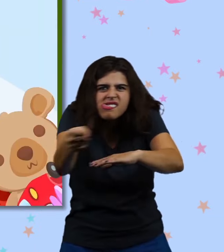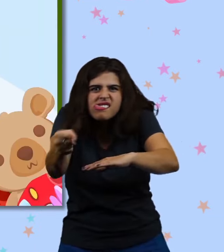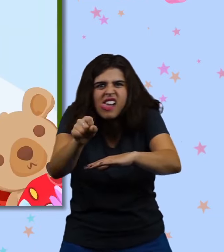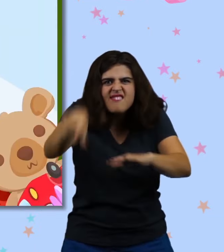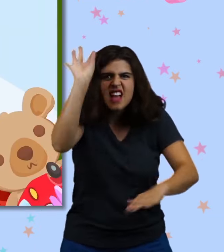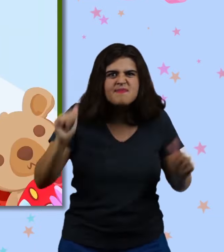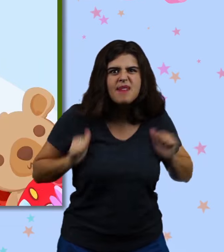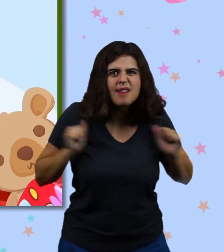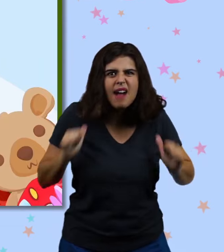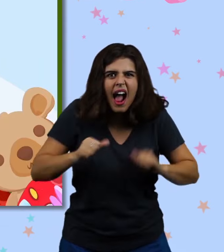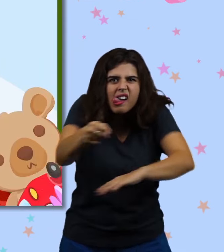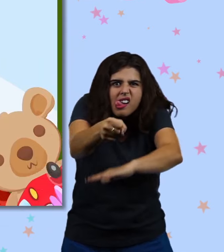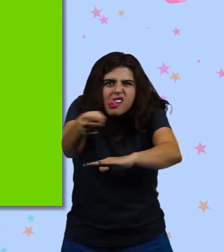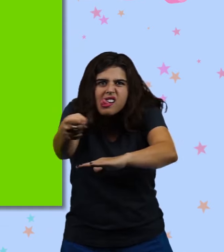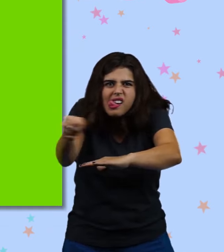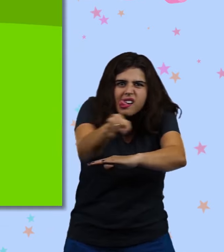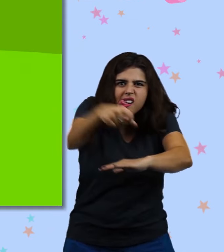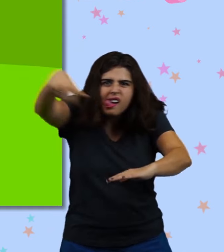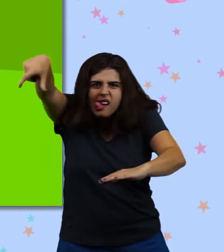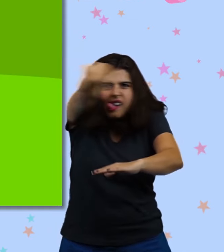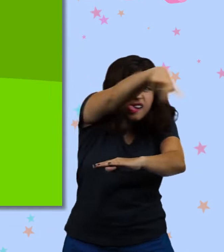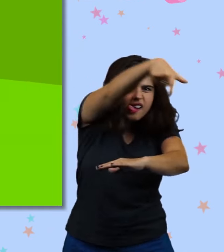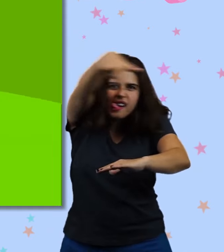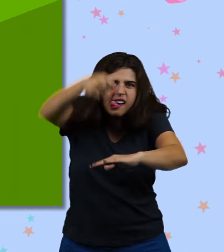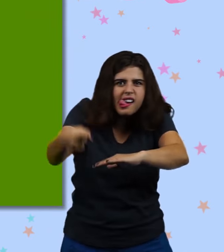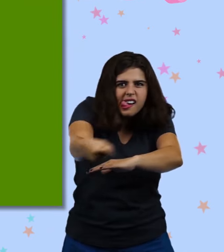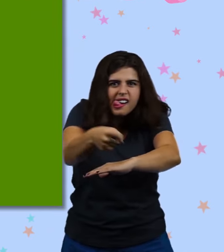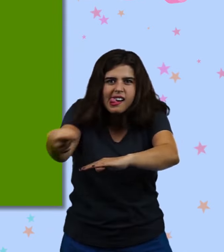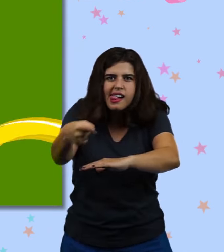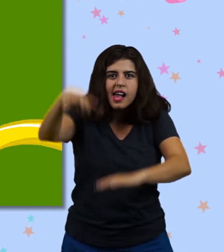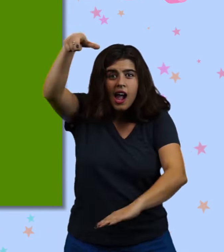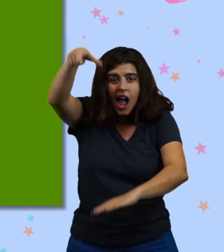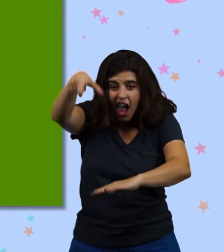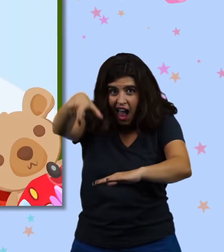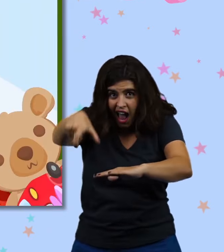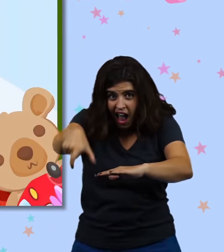Phoebe. I'm sure you can find that backpack. Let's see. Let's There's something.